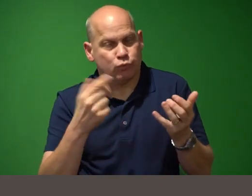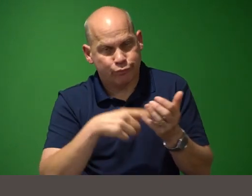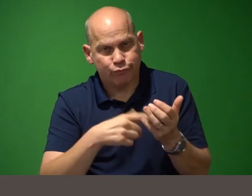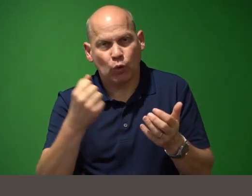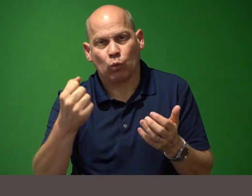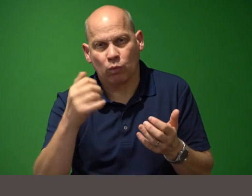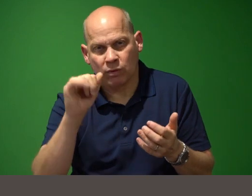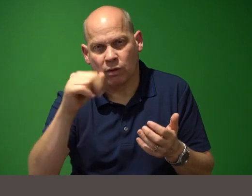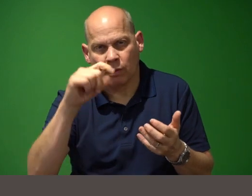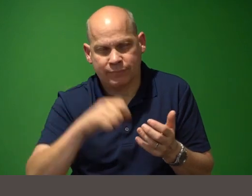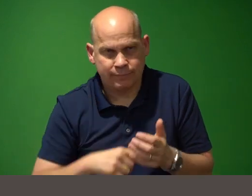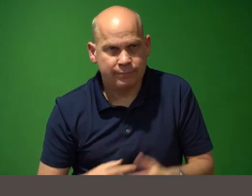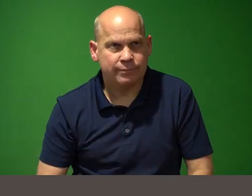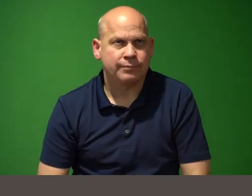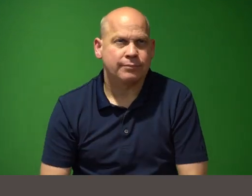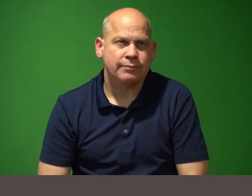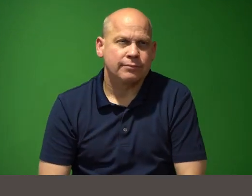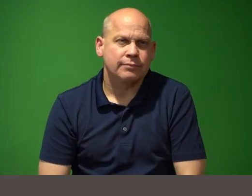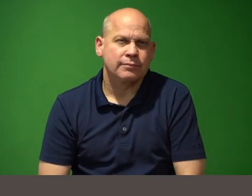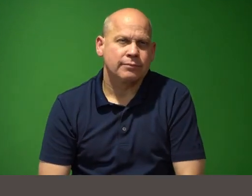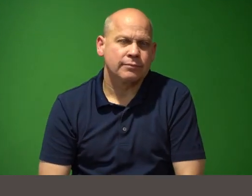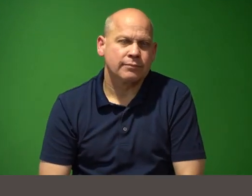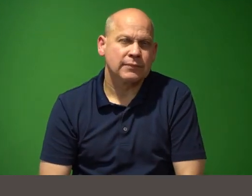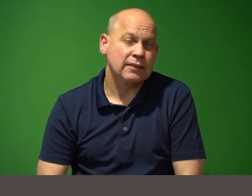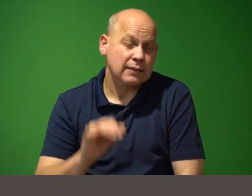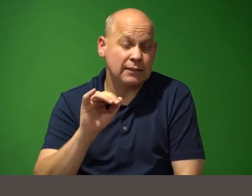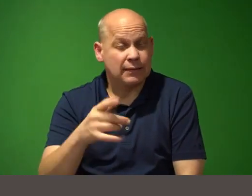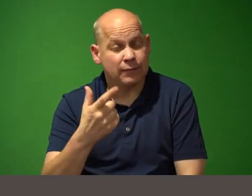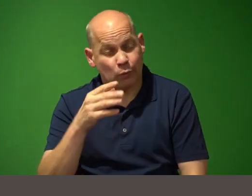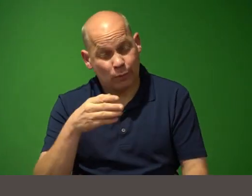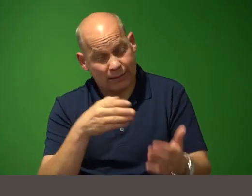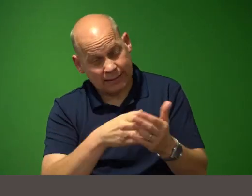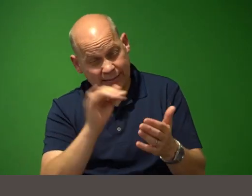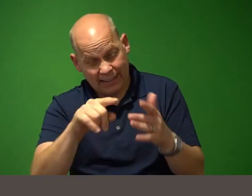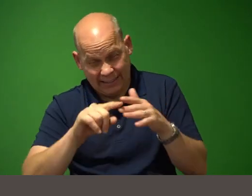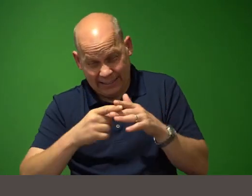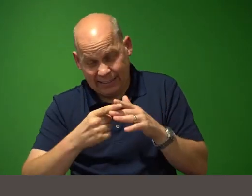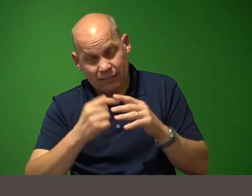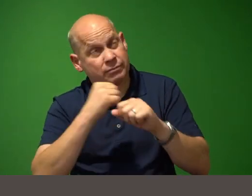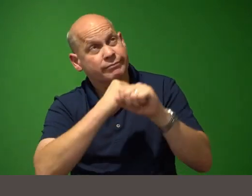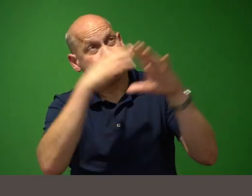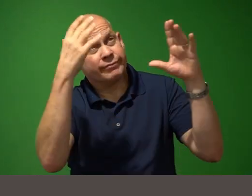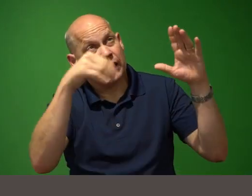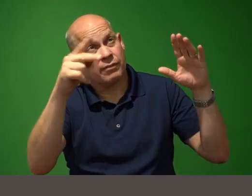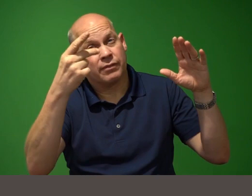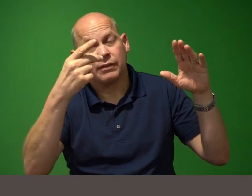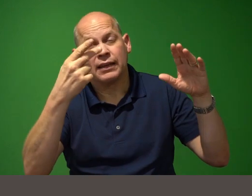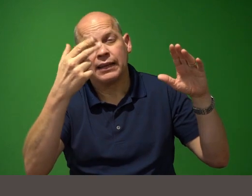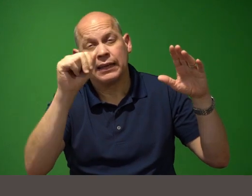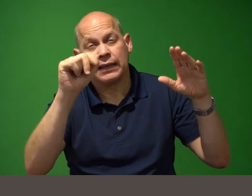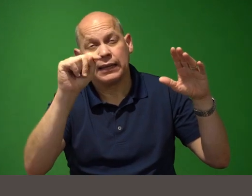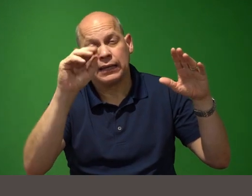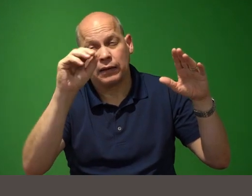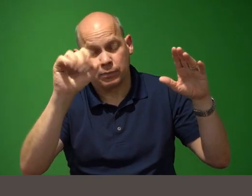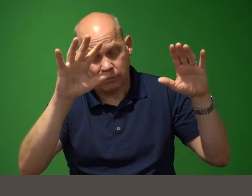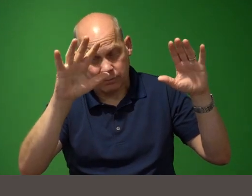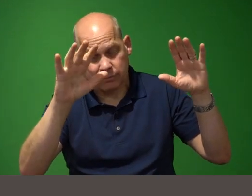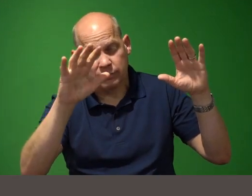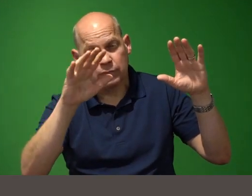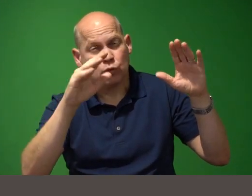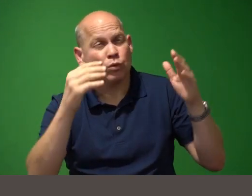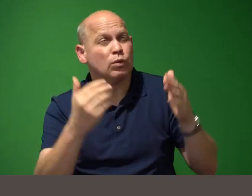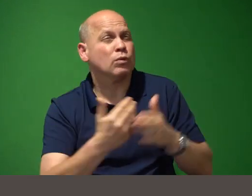against that initial paradigm of hadios and now newer newer libraries and i say new